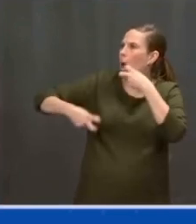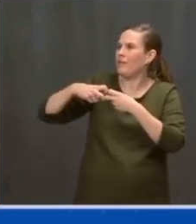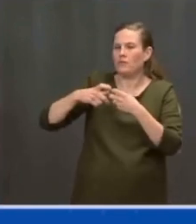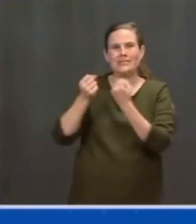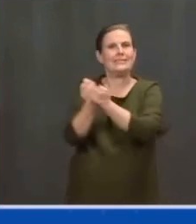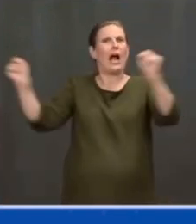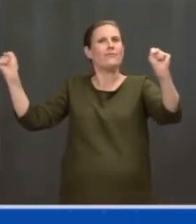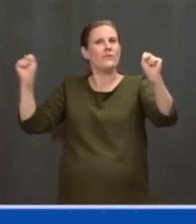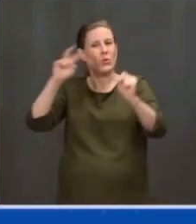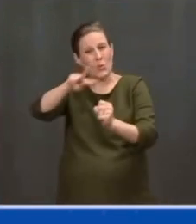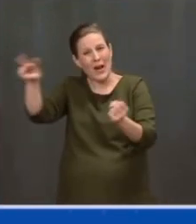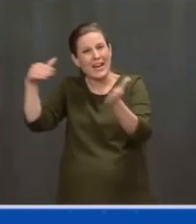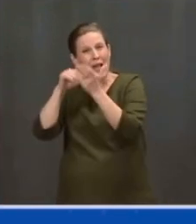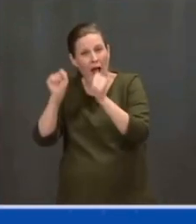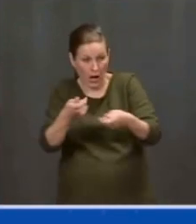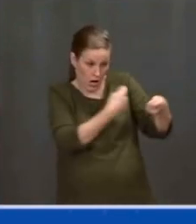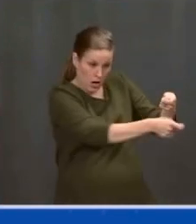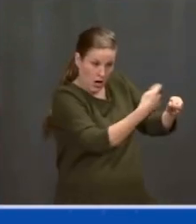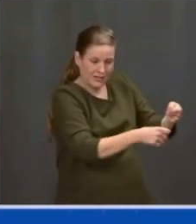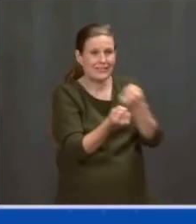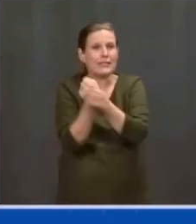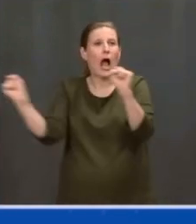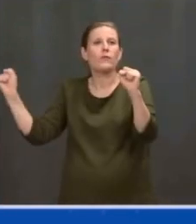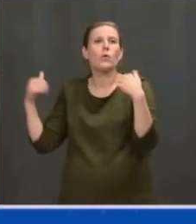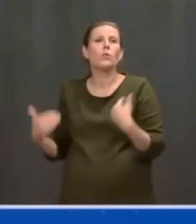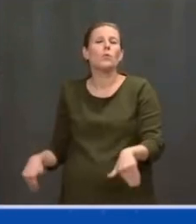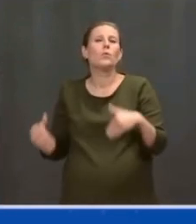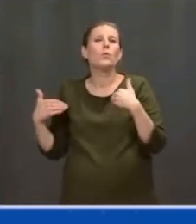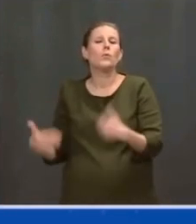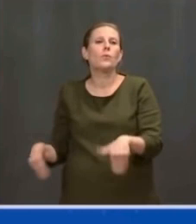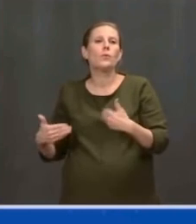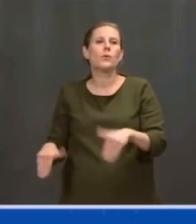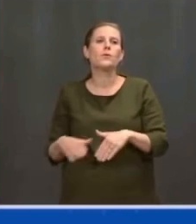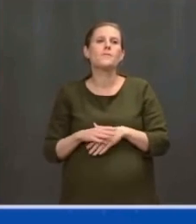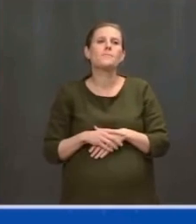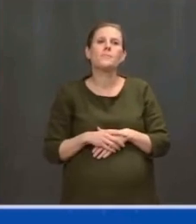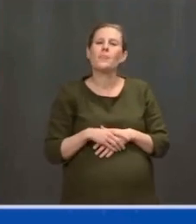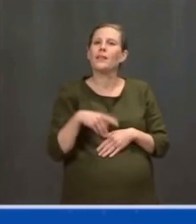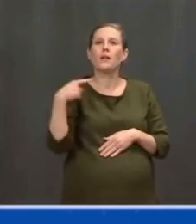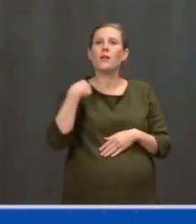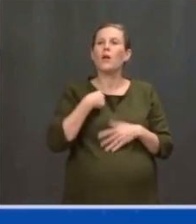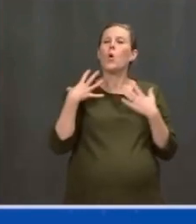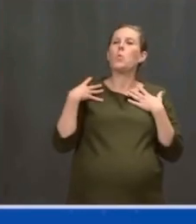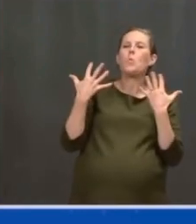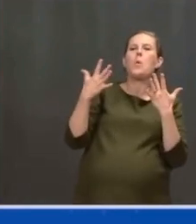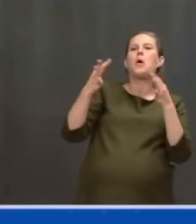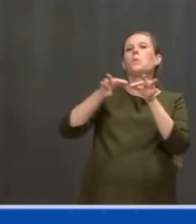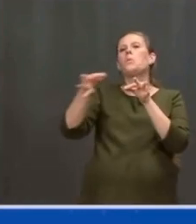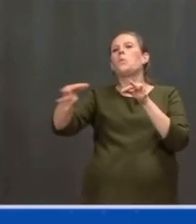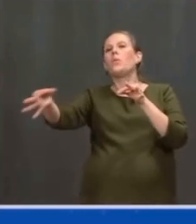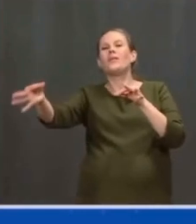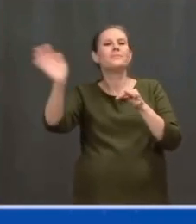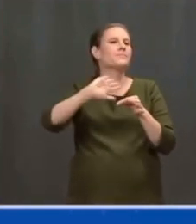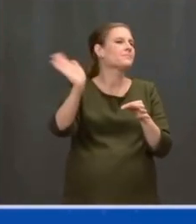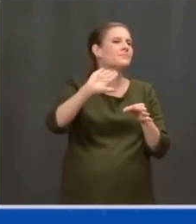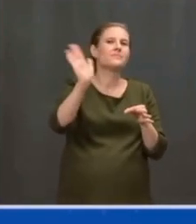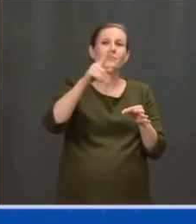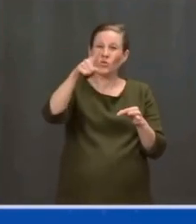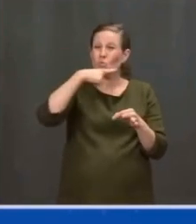We can't delay. We can't delay another minute. It's long past due. You know, in America,